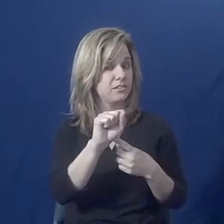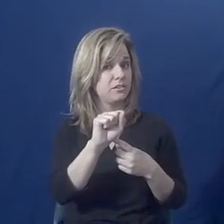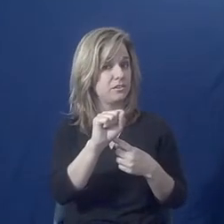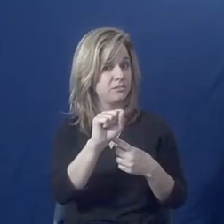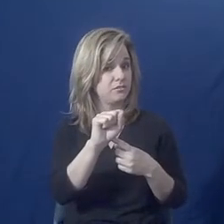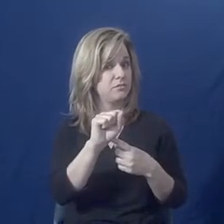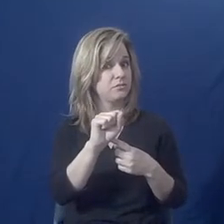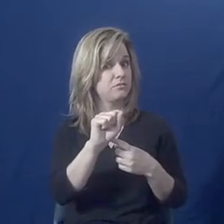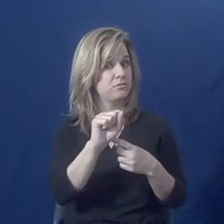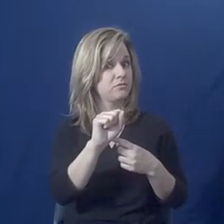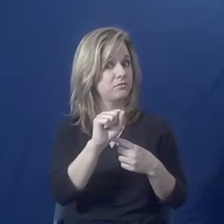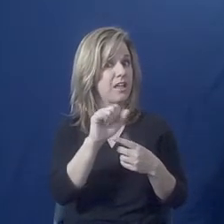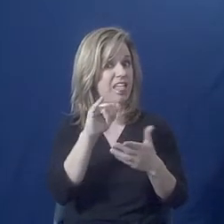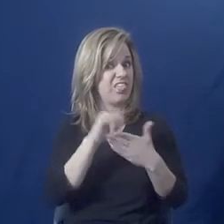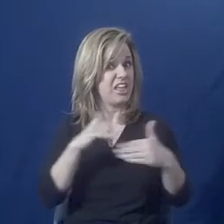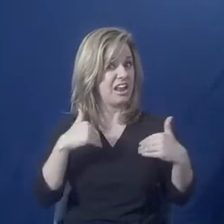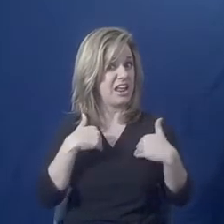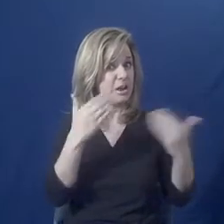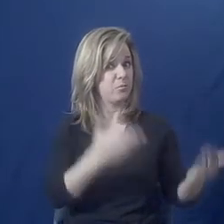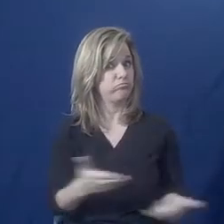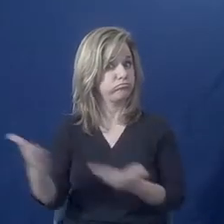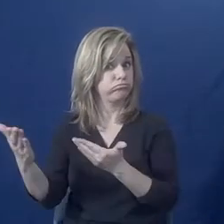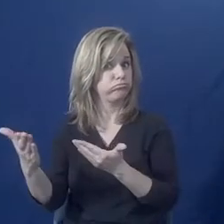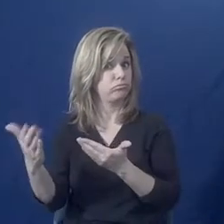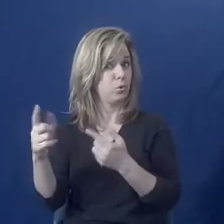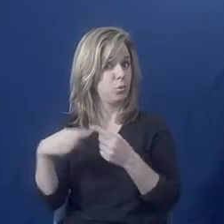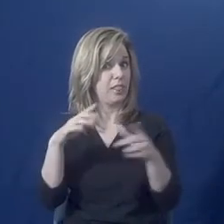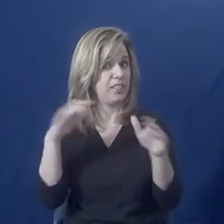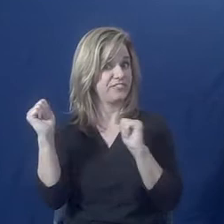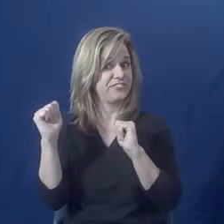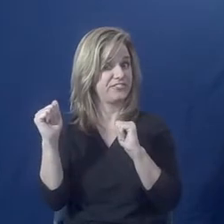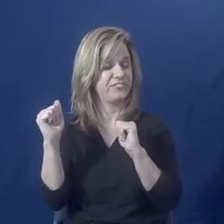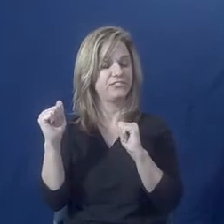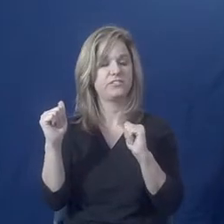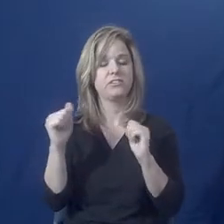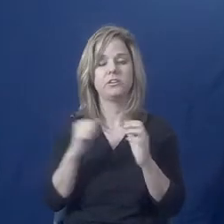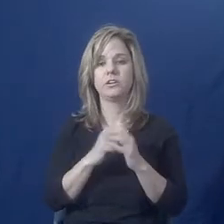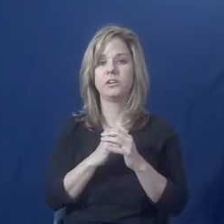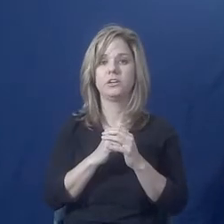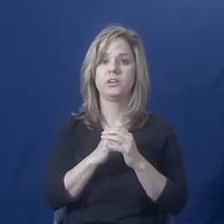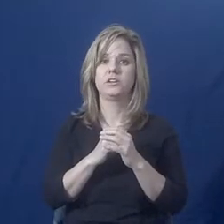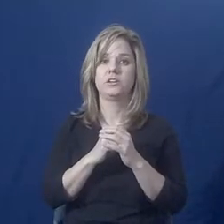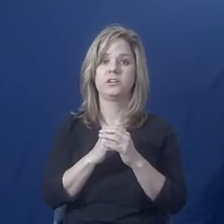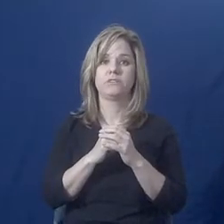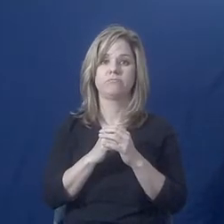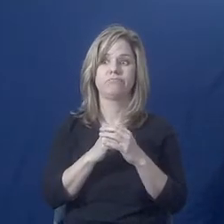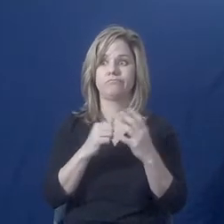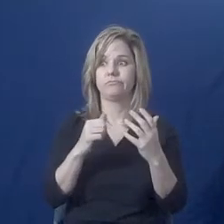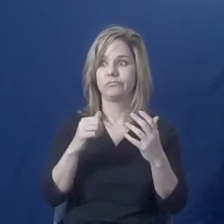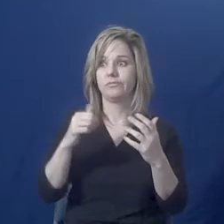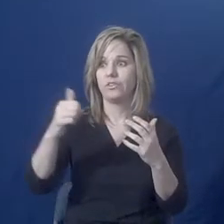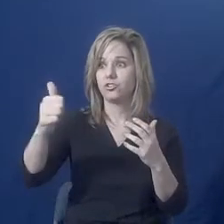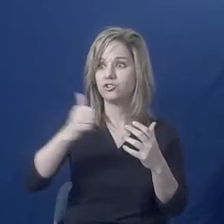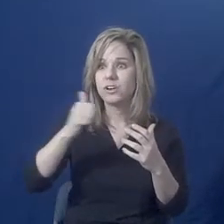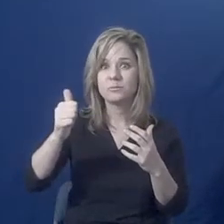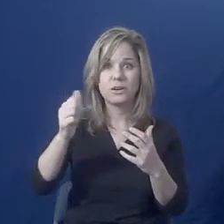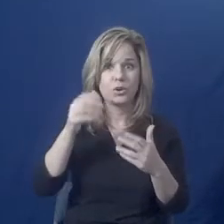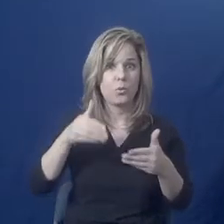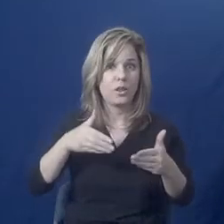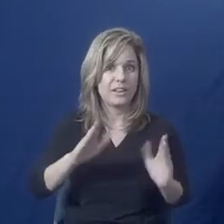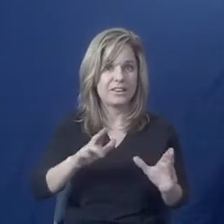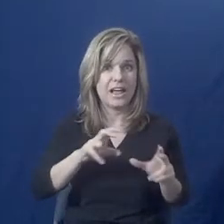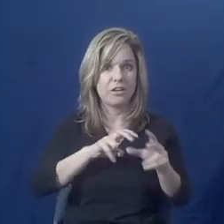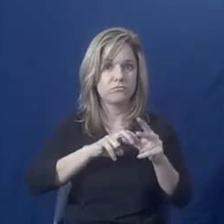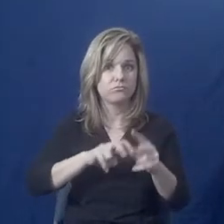be able to take the service animal with them? Will they be able to get transportation that can move them along?